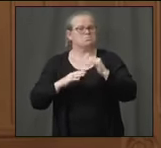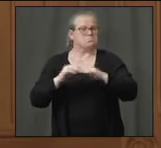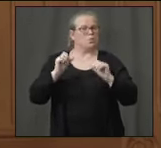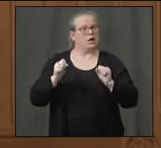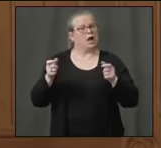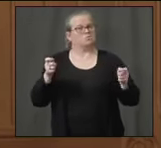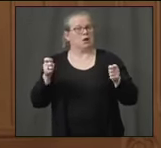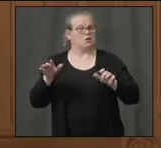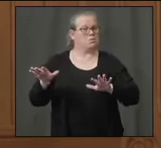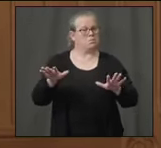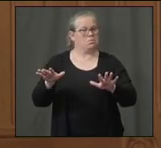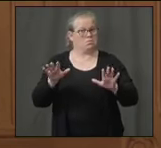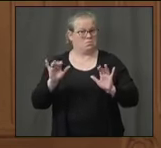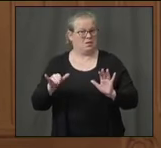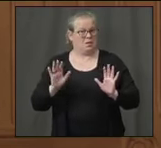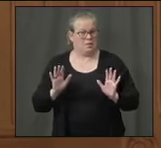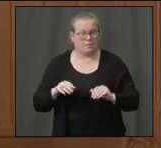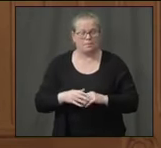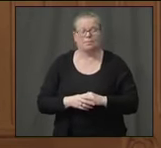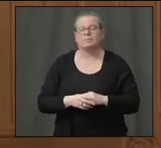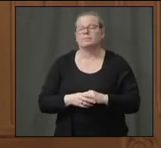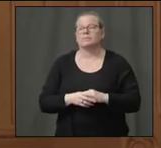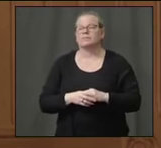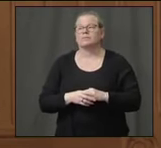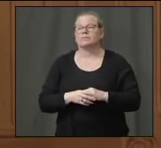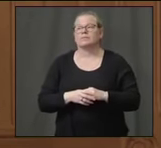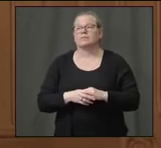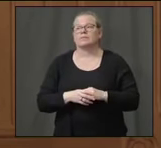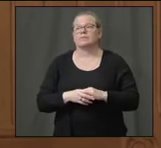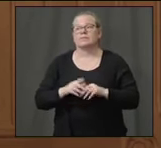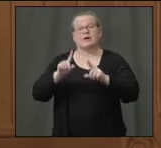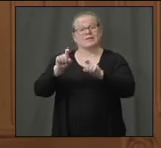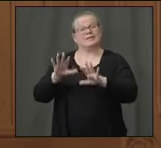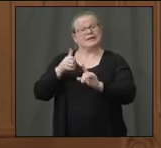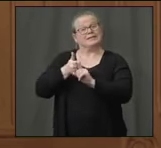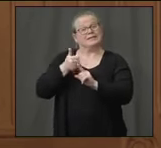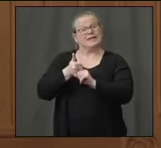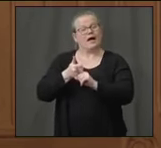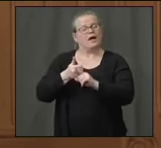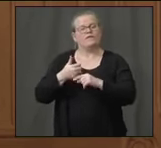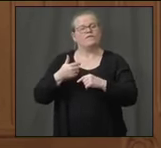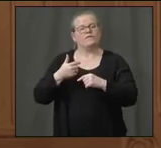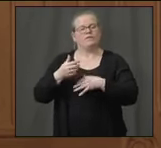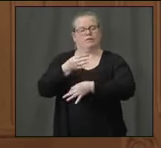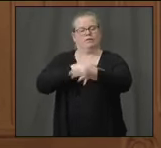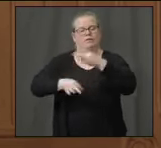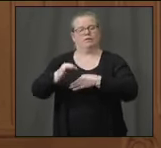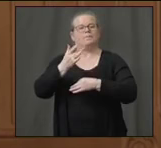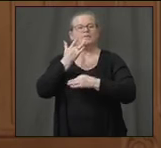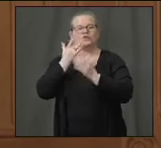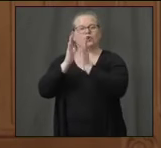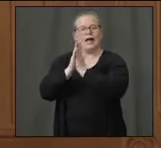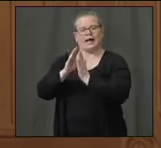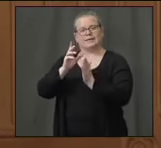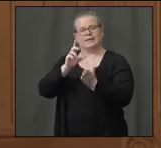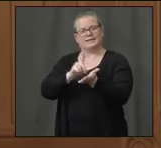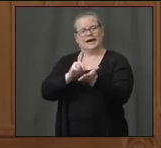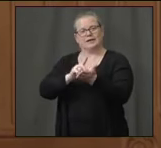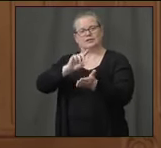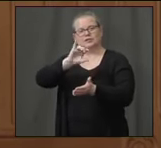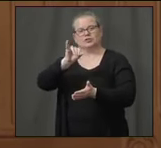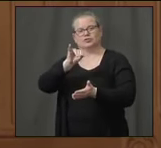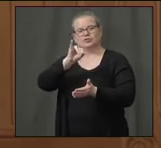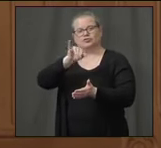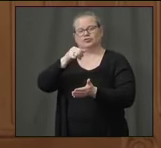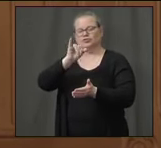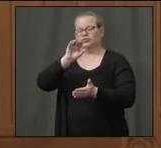me speak to the testing itself. And I'm going to ask Dr. Jim Carden, who's our executive vice president and a physician executive at Hartford